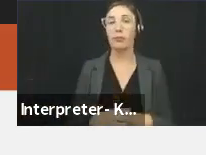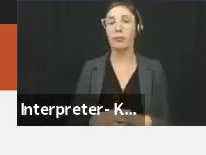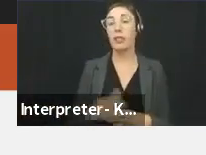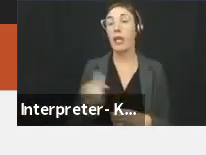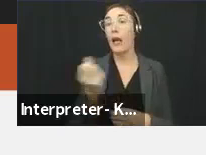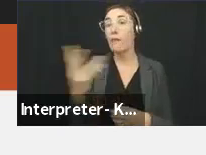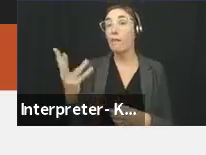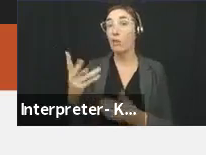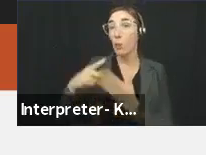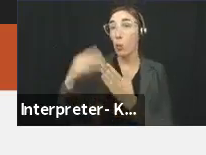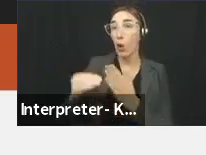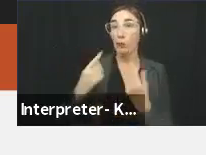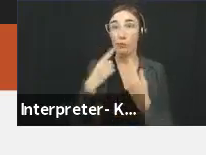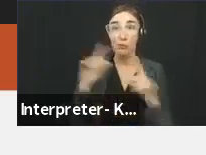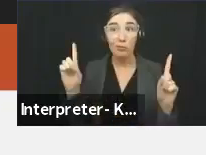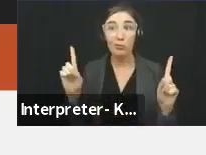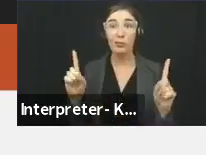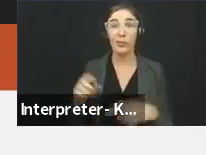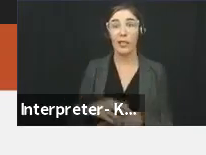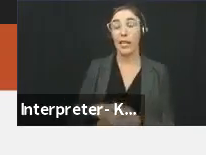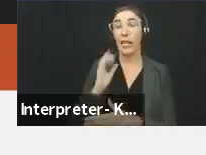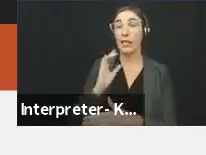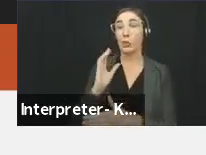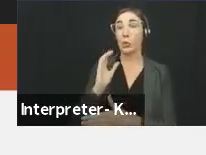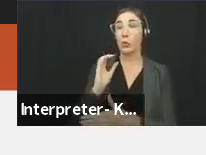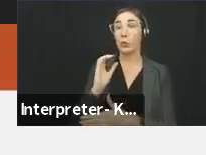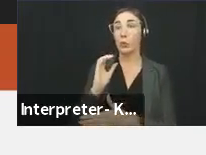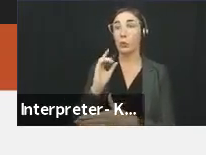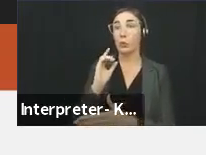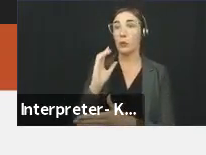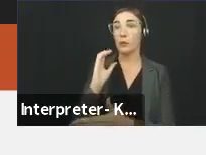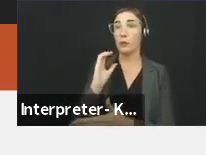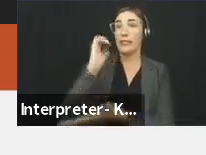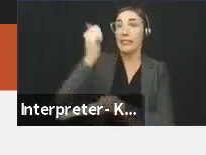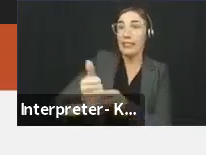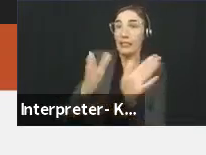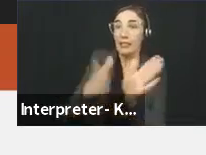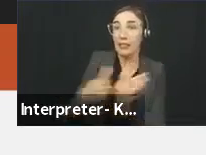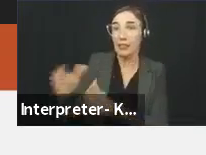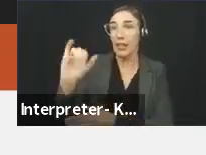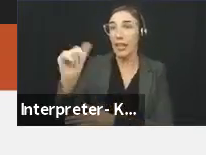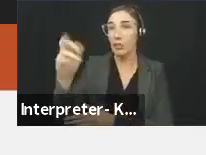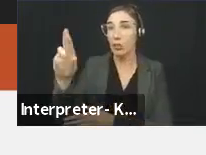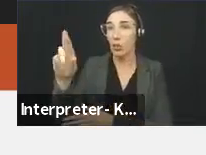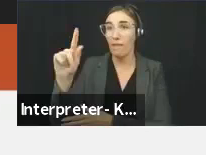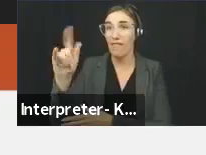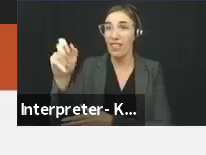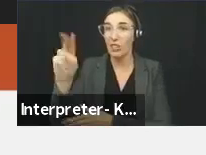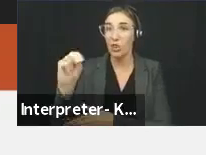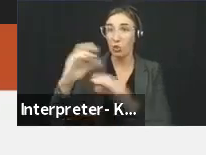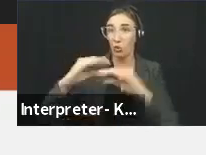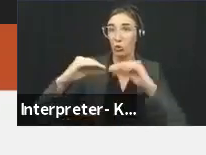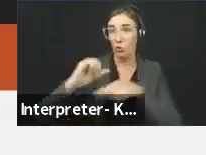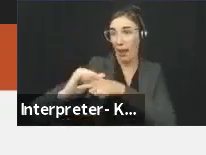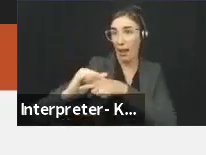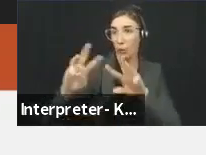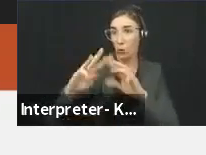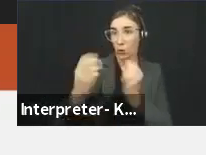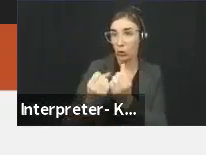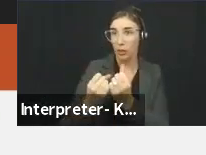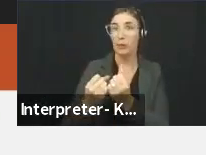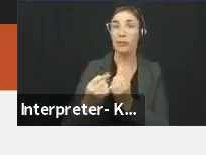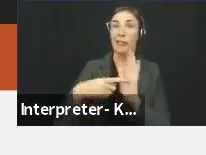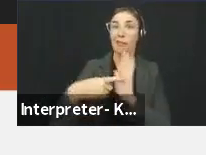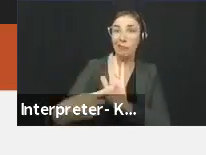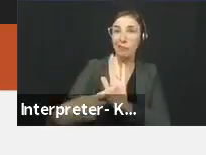bystander intervention training workshops to help build the community of upstanders. The programs were customized and included a scenario involving